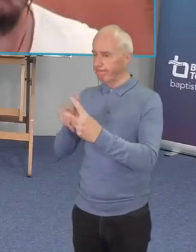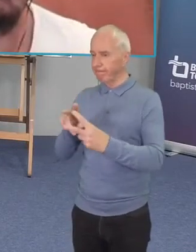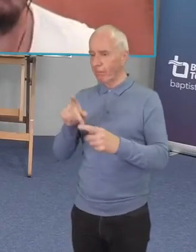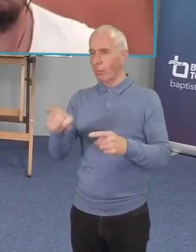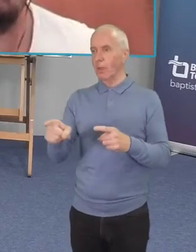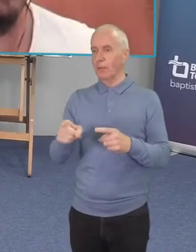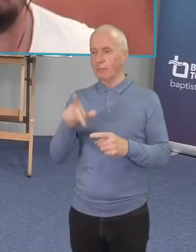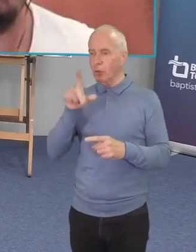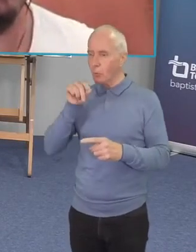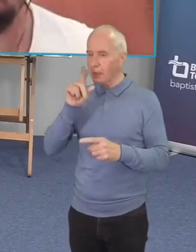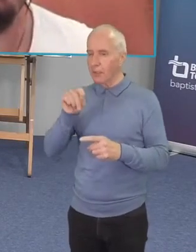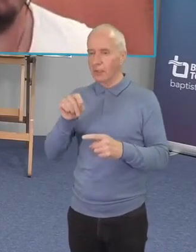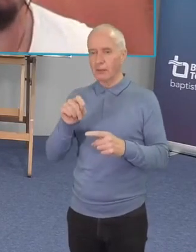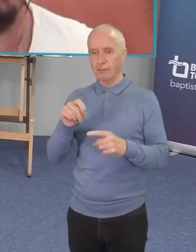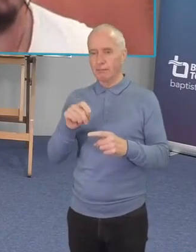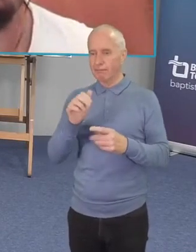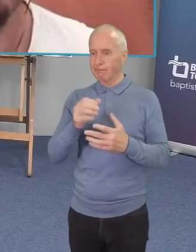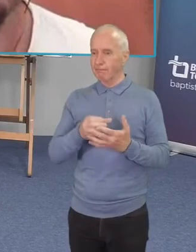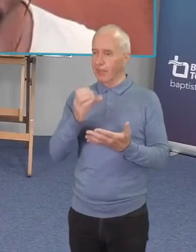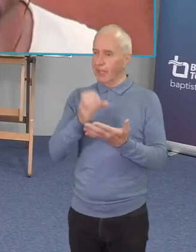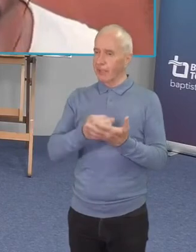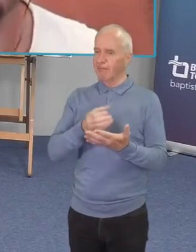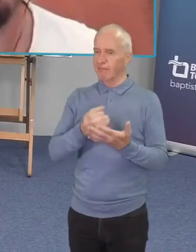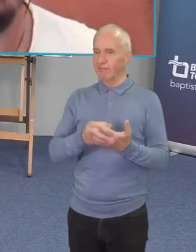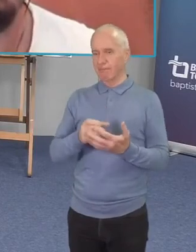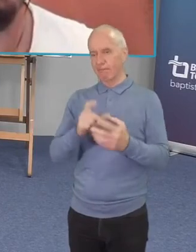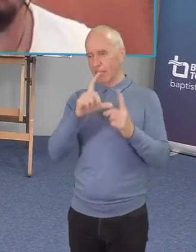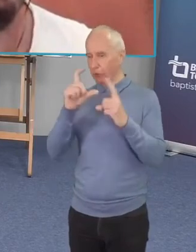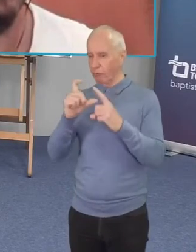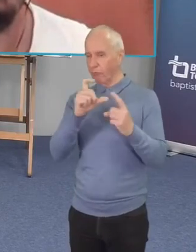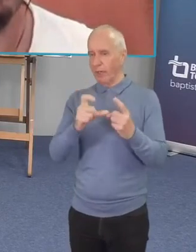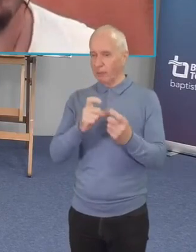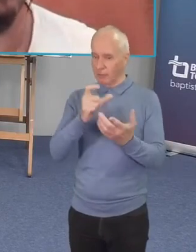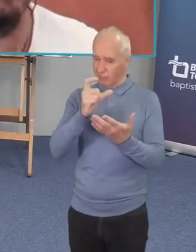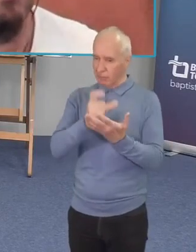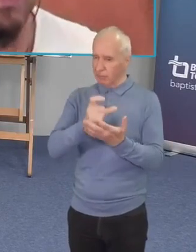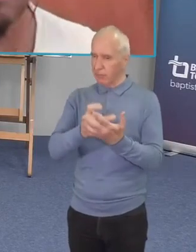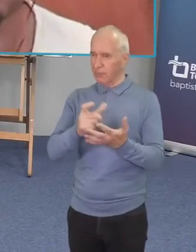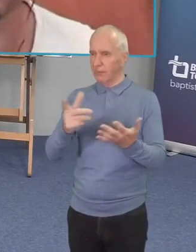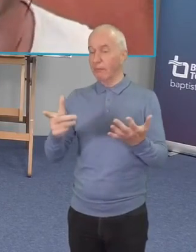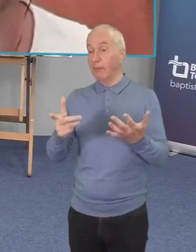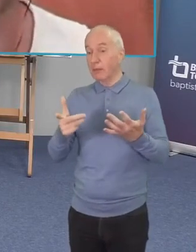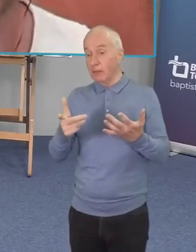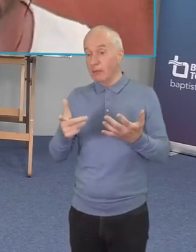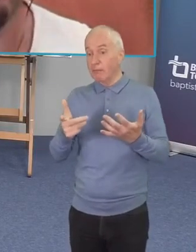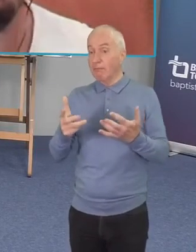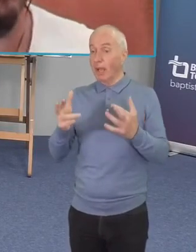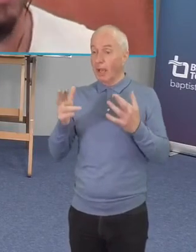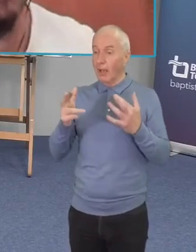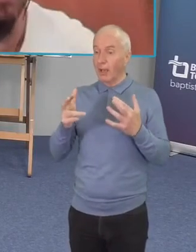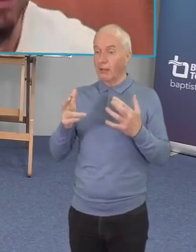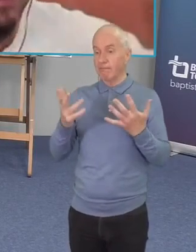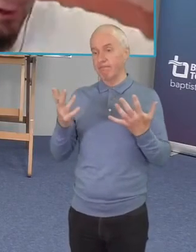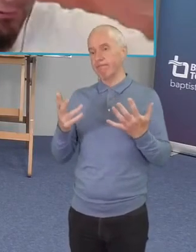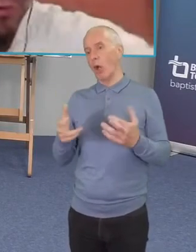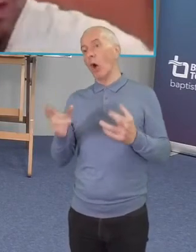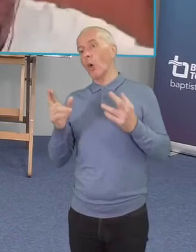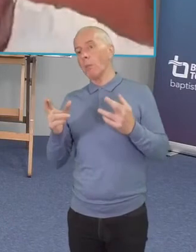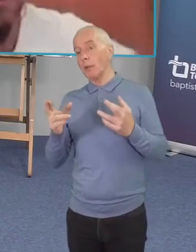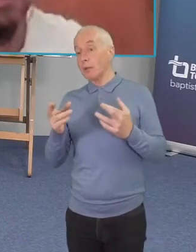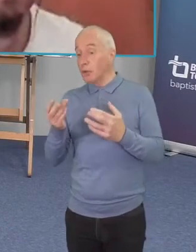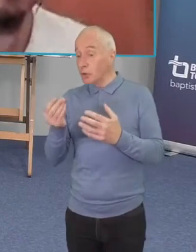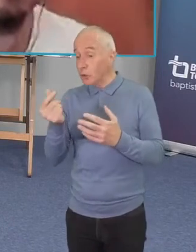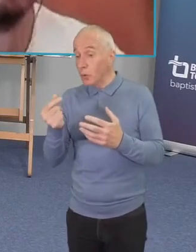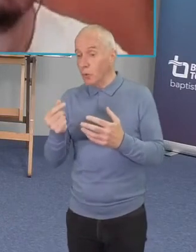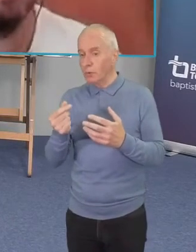on twitter and instagram and uh facebook so please do keep us in your prayers and i hope uh soon i can be over